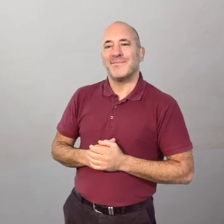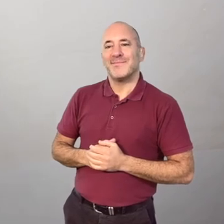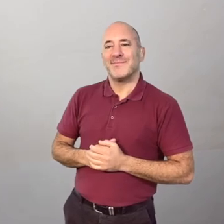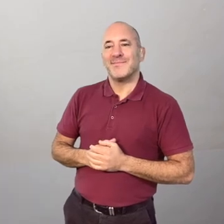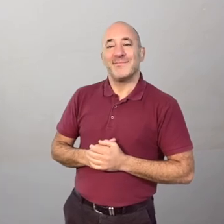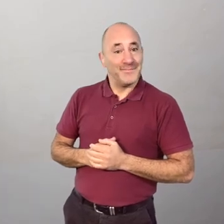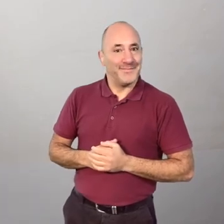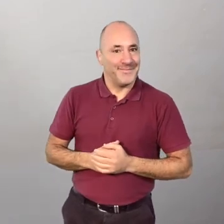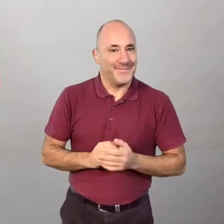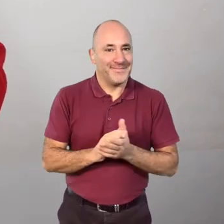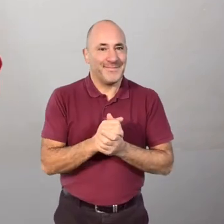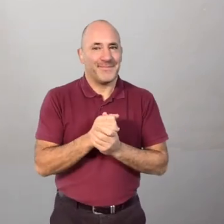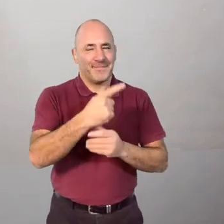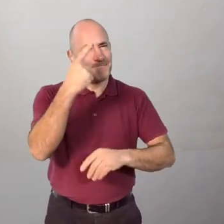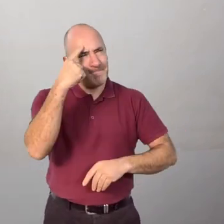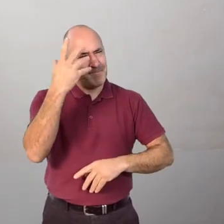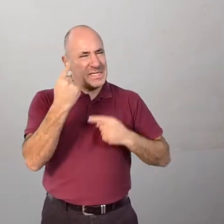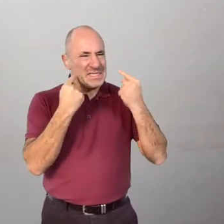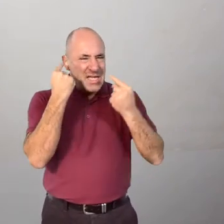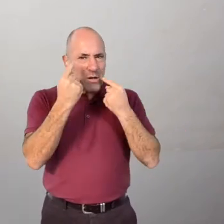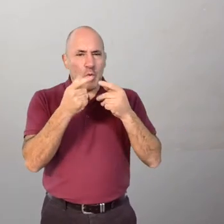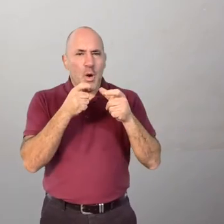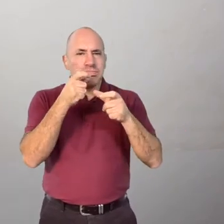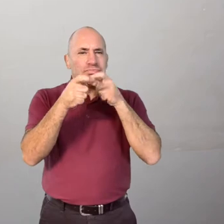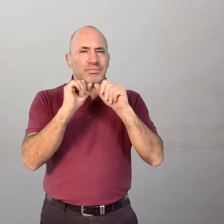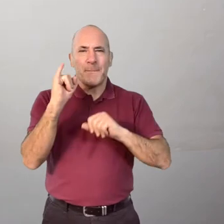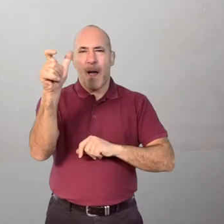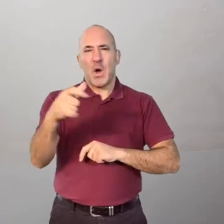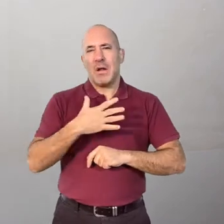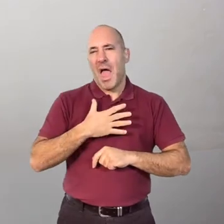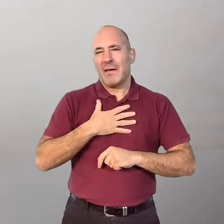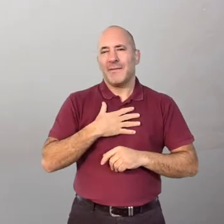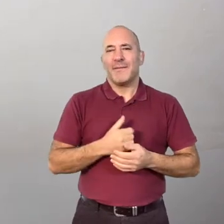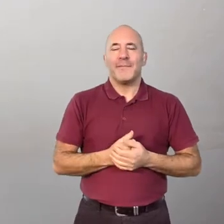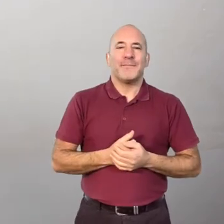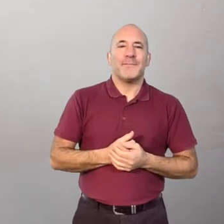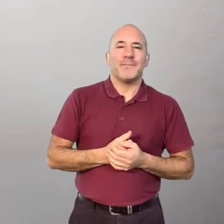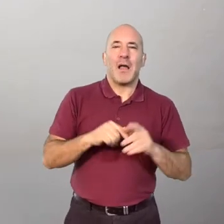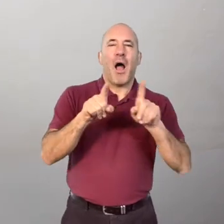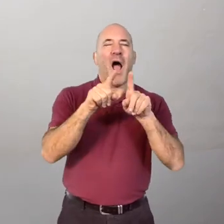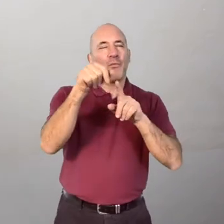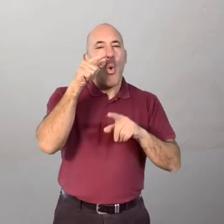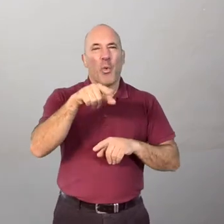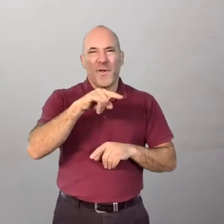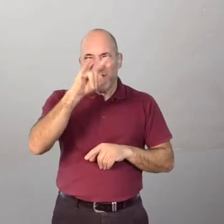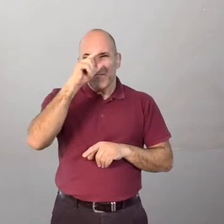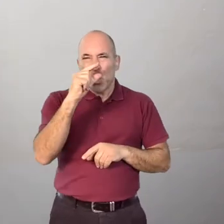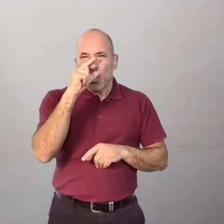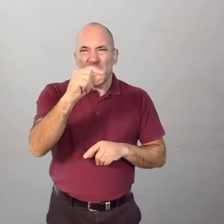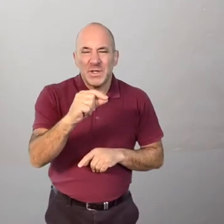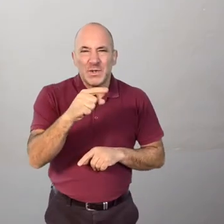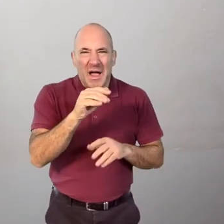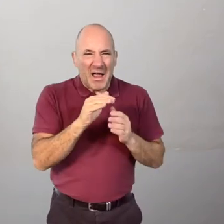Okay. Now think about a sound or words that a villain might say.